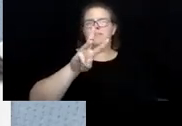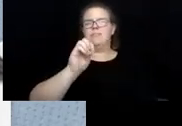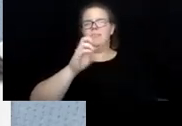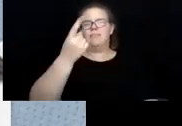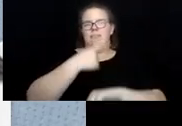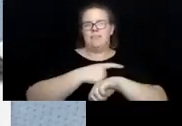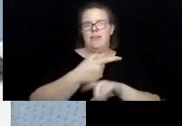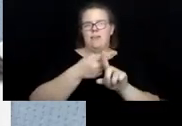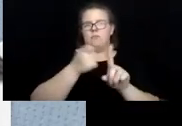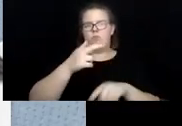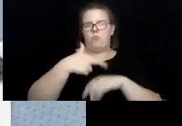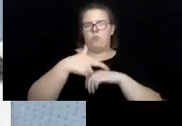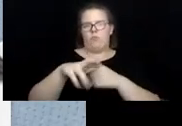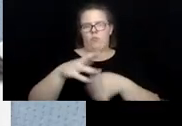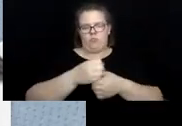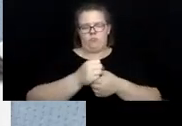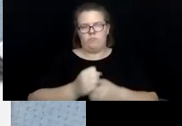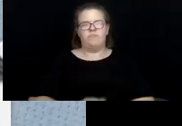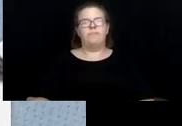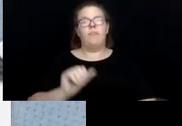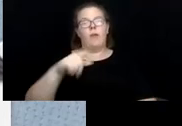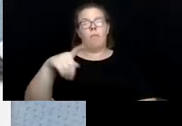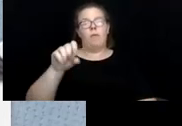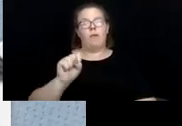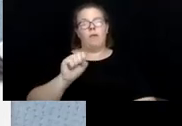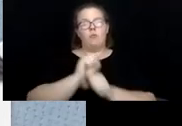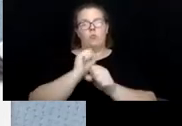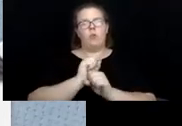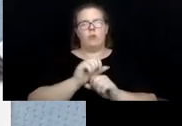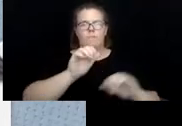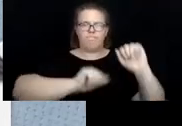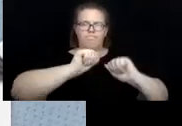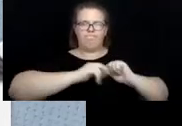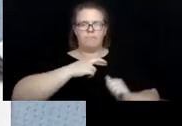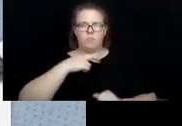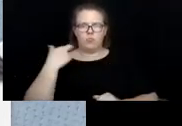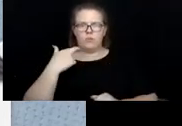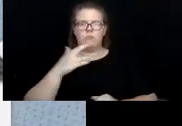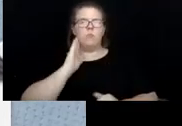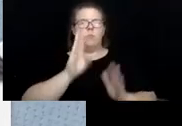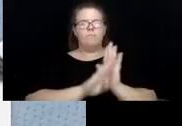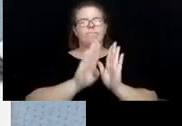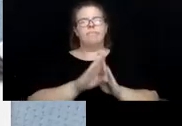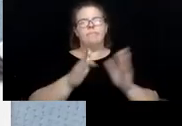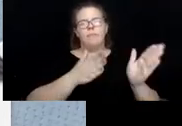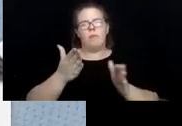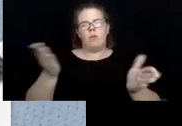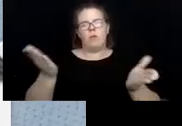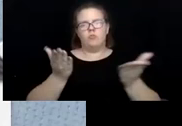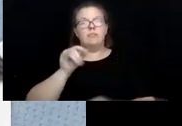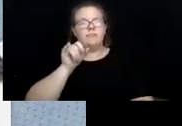The APS worker will assess the risk. They will develop a plan of services if needed.